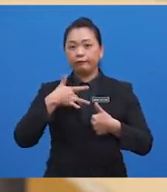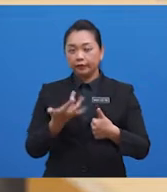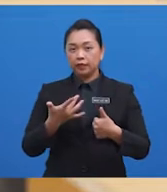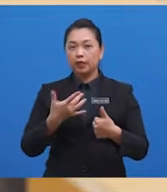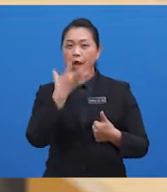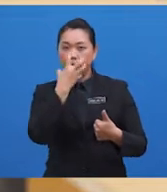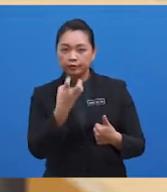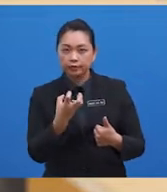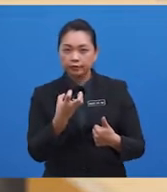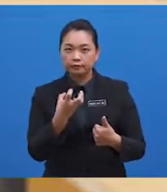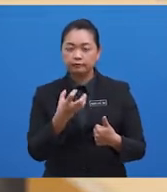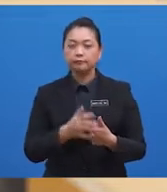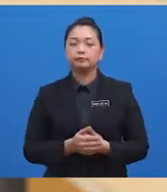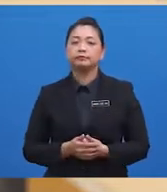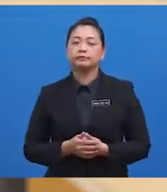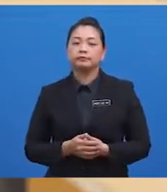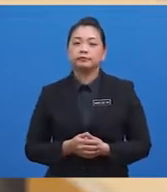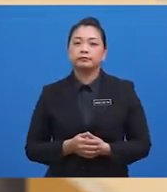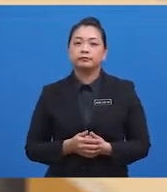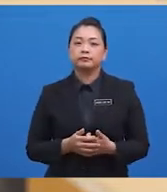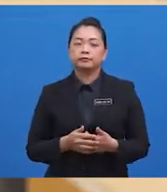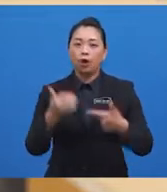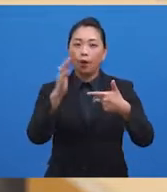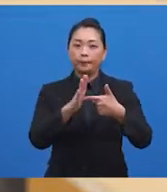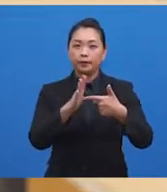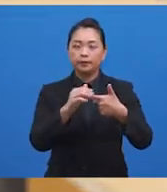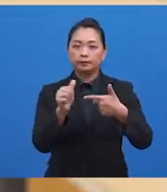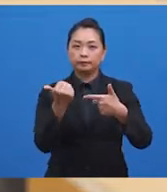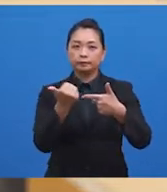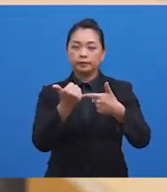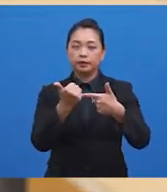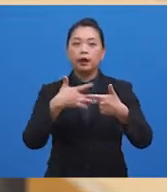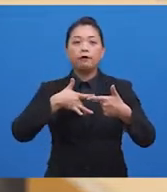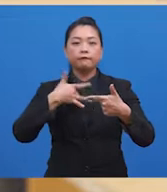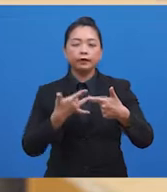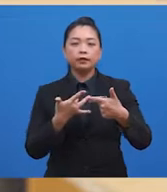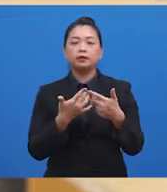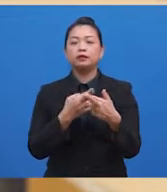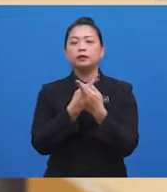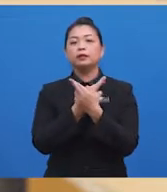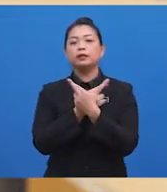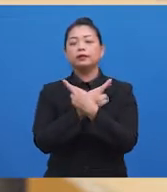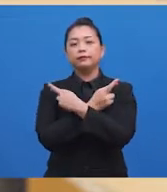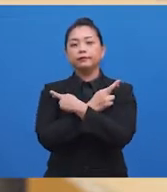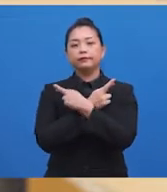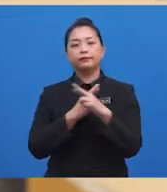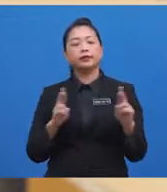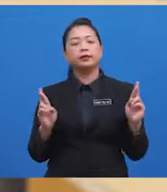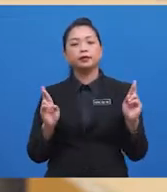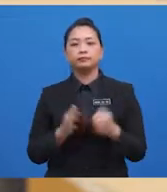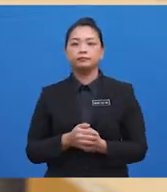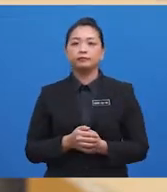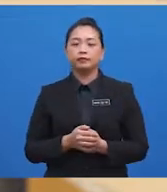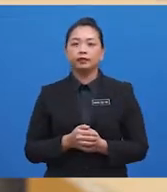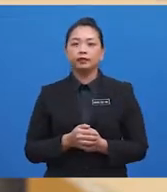as he did not expect to be caught by the law enforcement? Or B, a feeling of relief and humility as he had